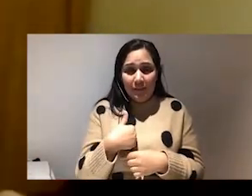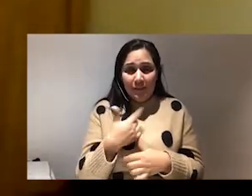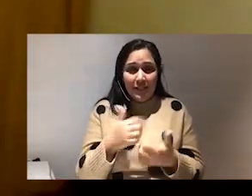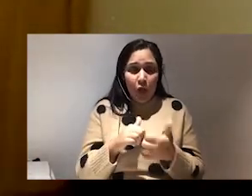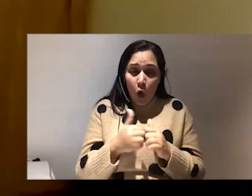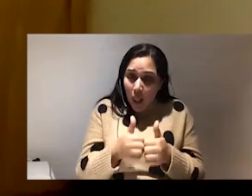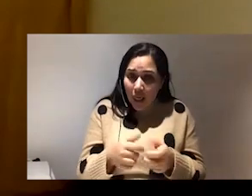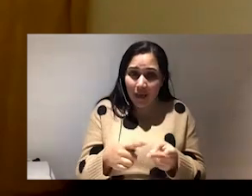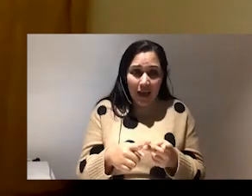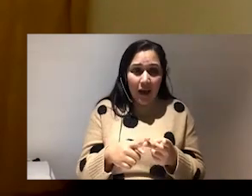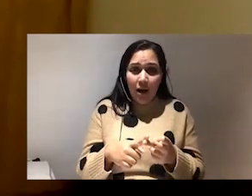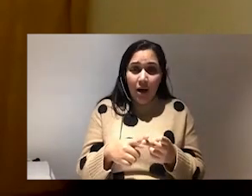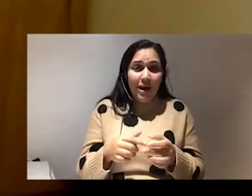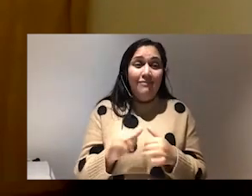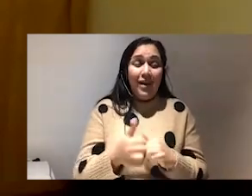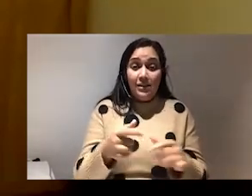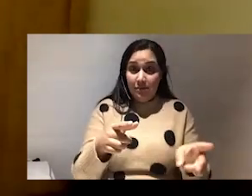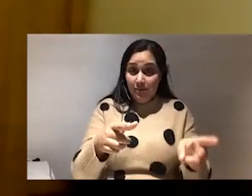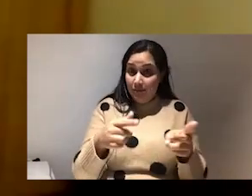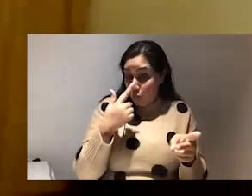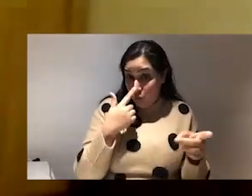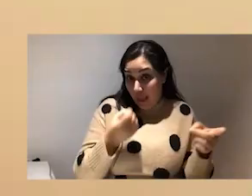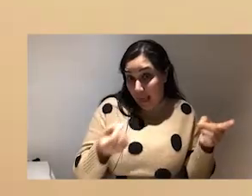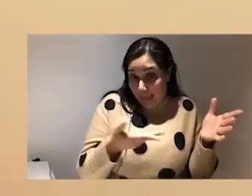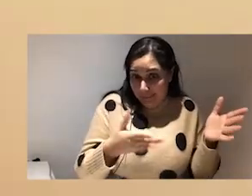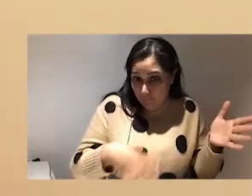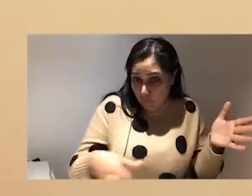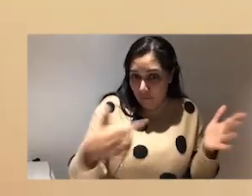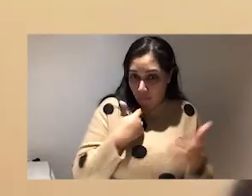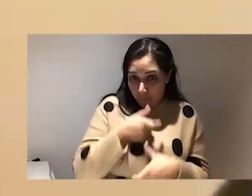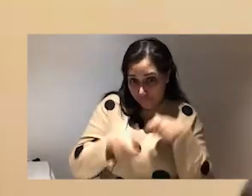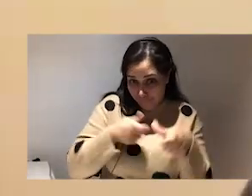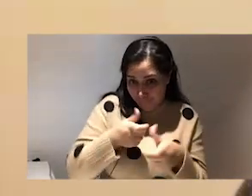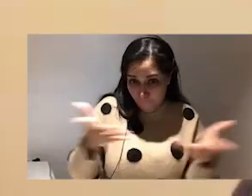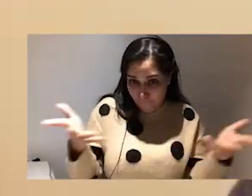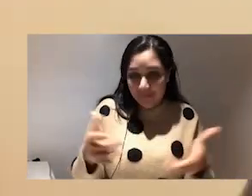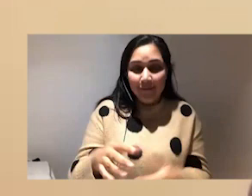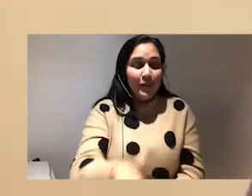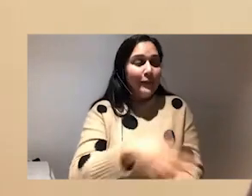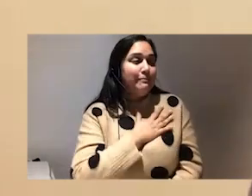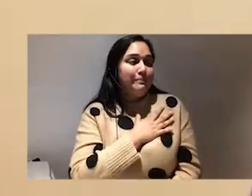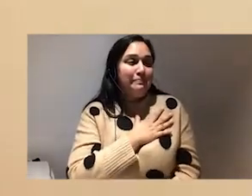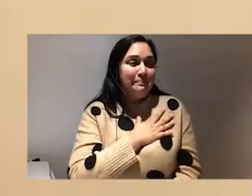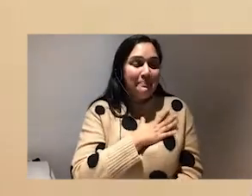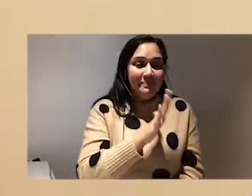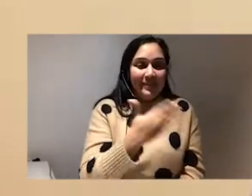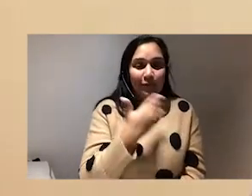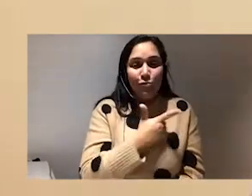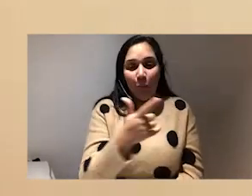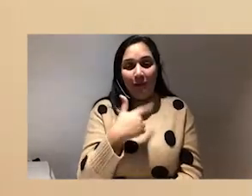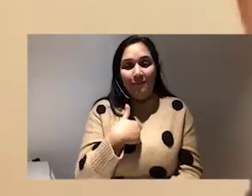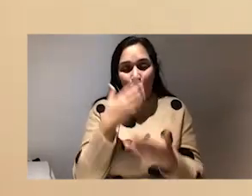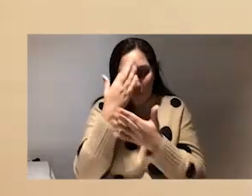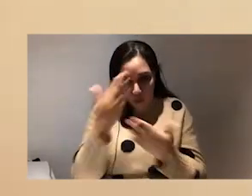free to say something if you want, but I can just go straight into the question. I thank you very much for the honour, and I do appreciate it. And